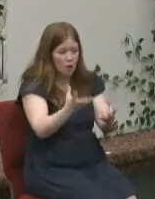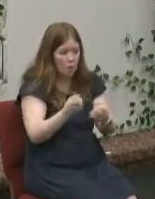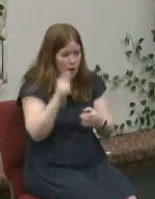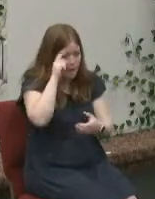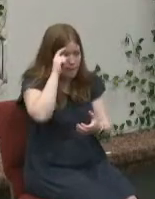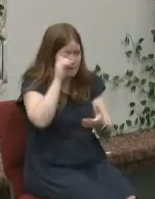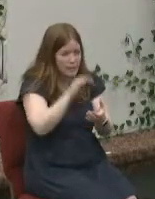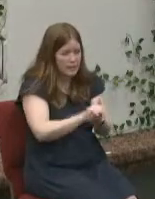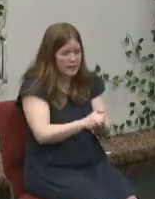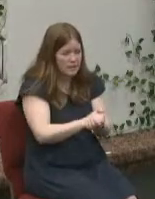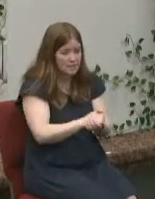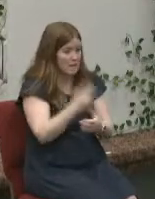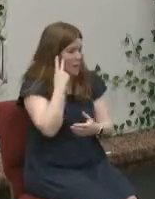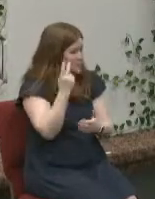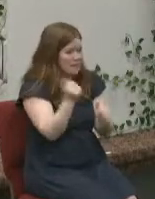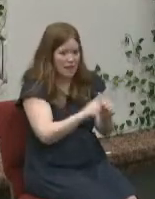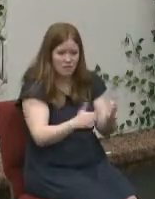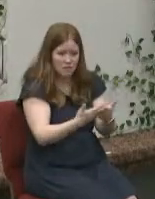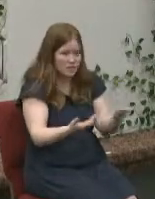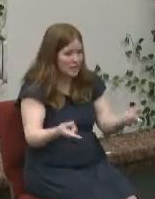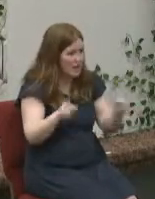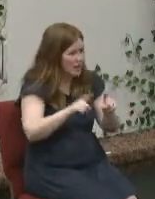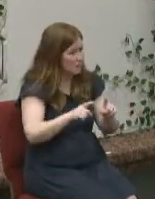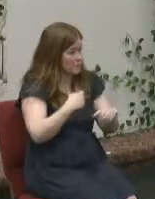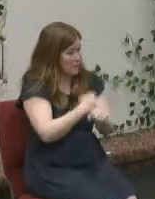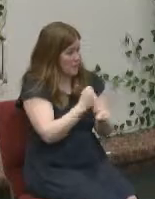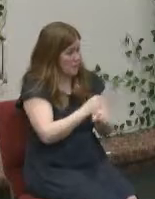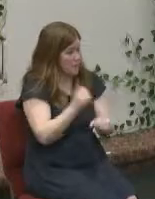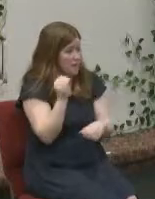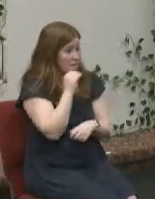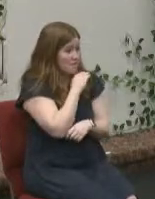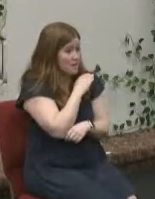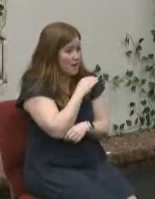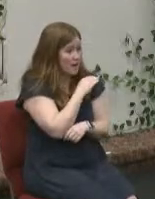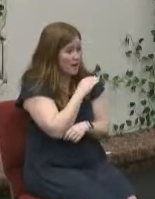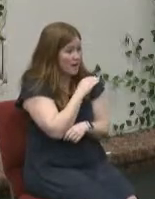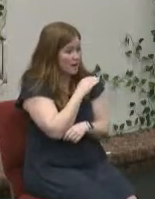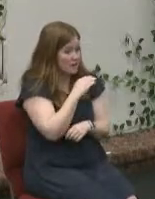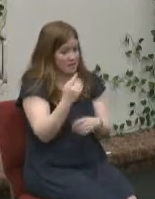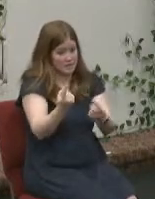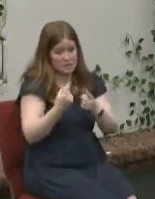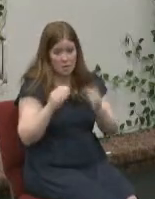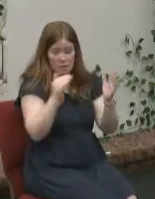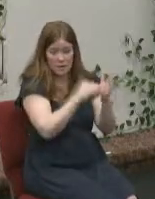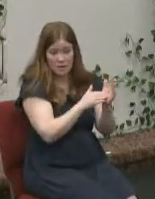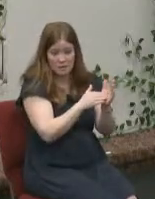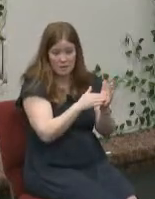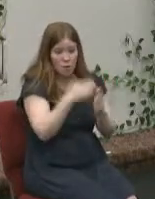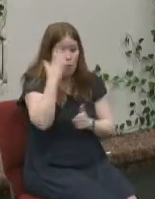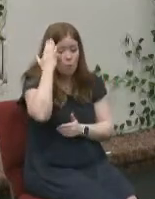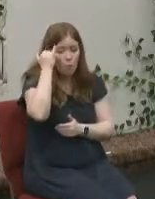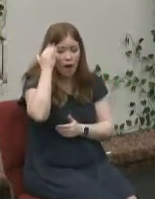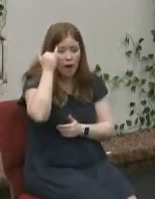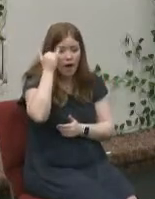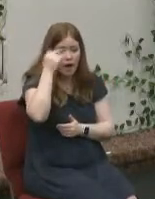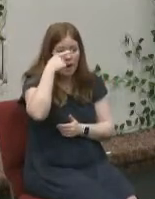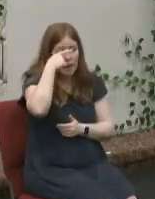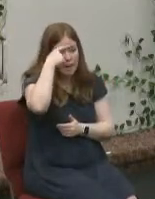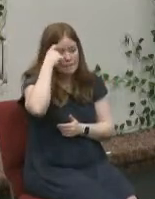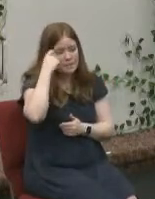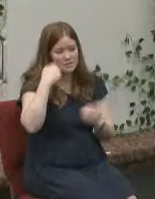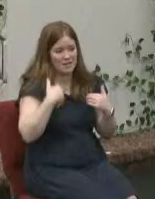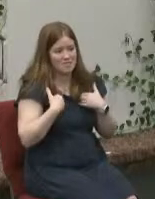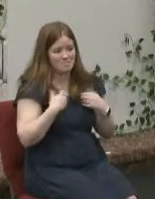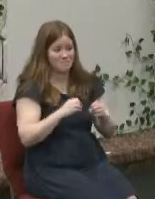right there in front of their face in fact they had to make up a lie to counteract it why because they had too much to